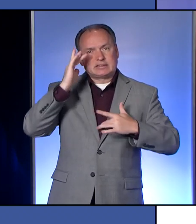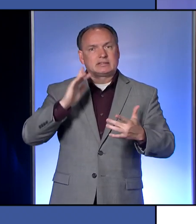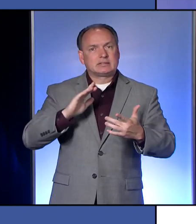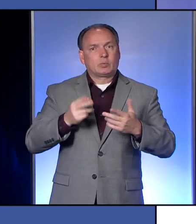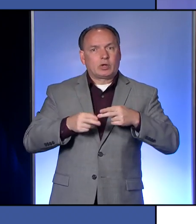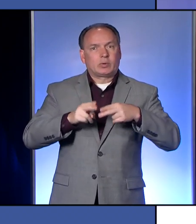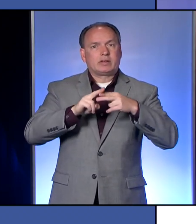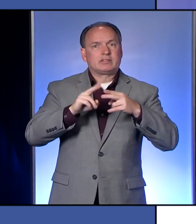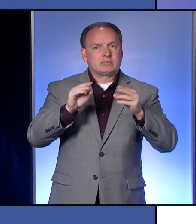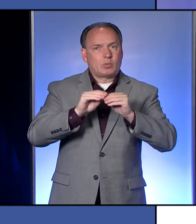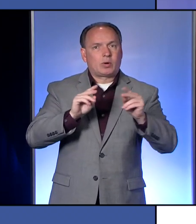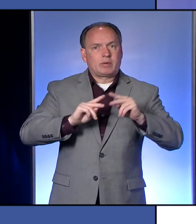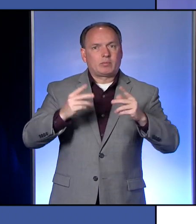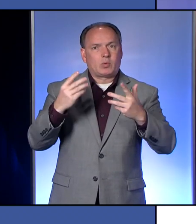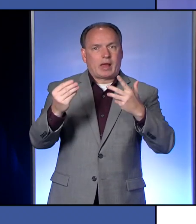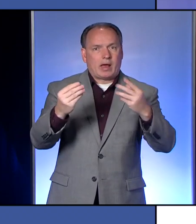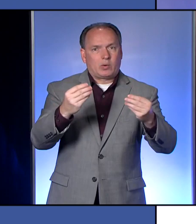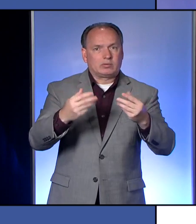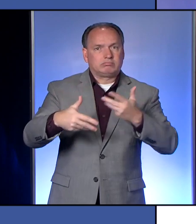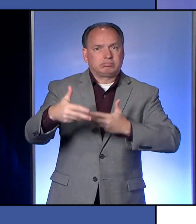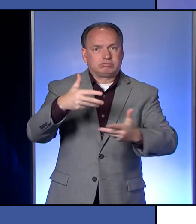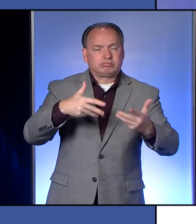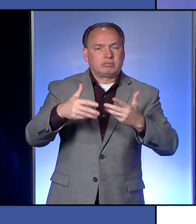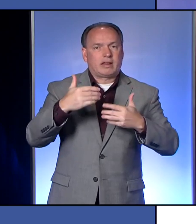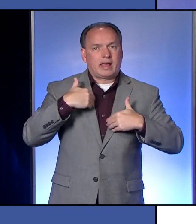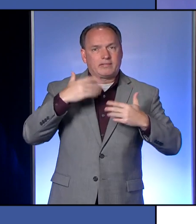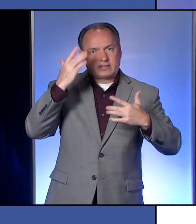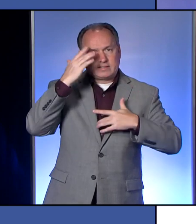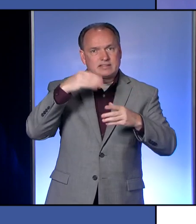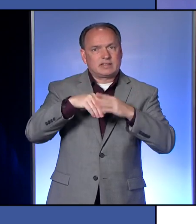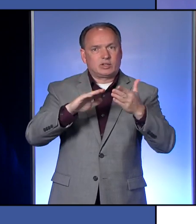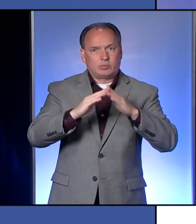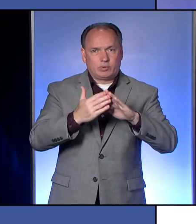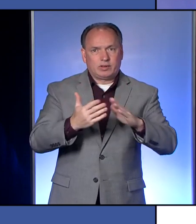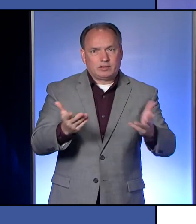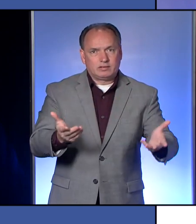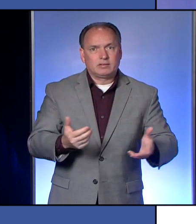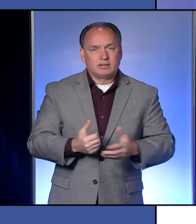increase as more people have the disease within our community.